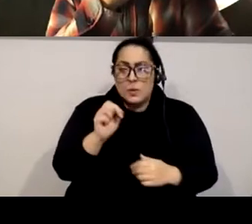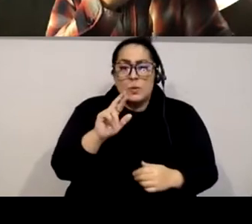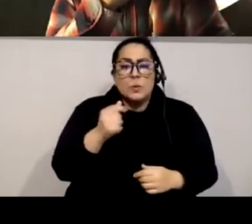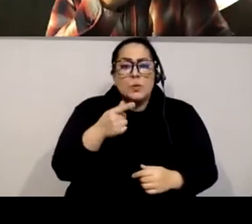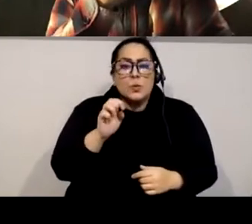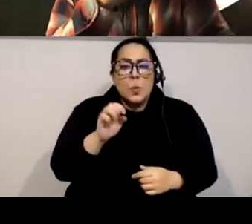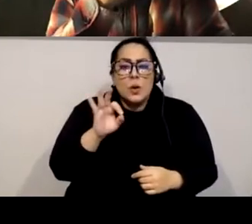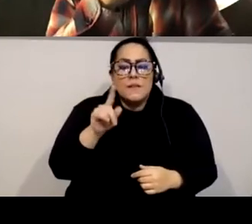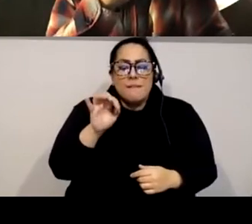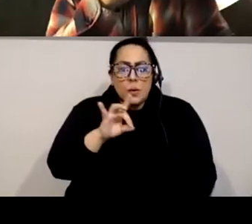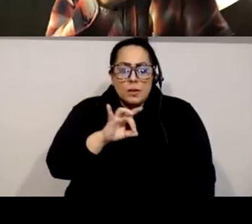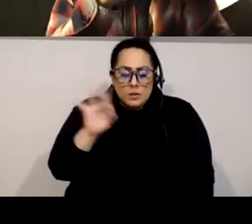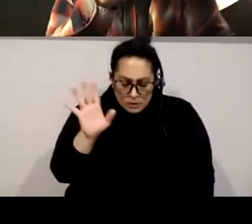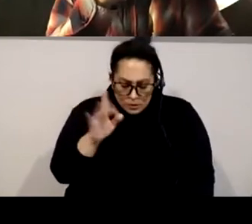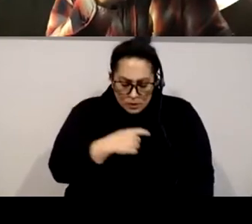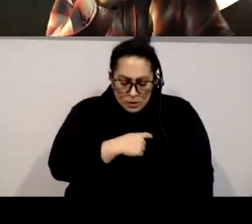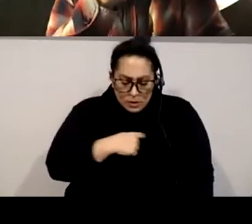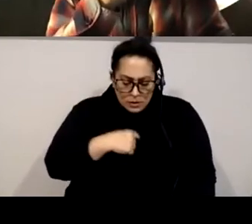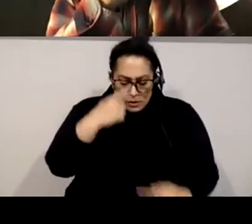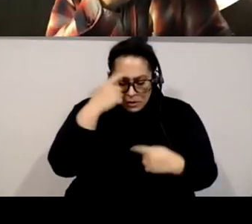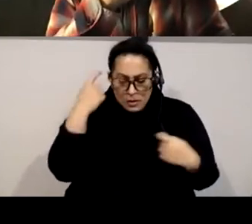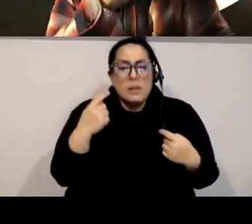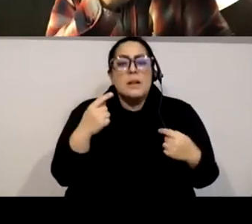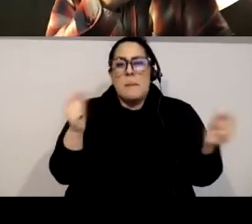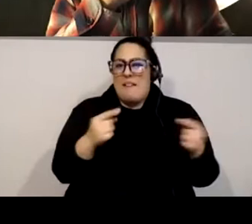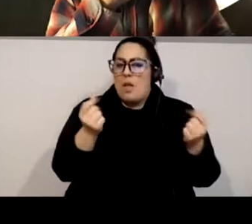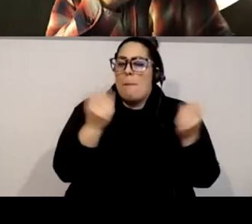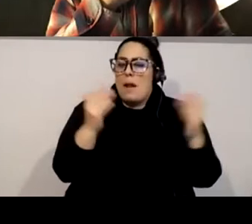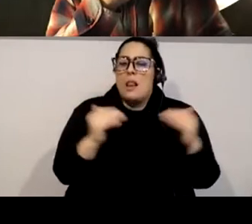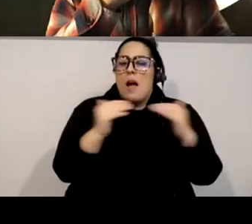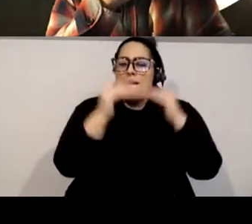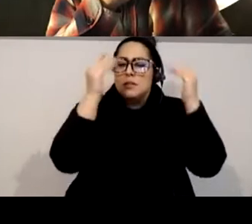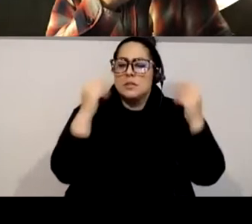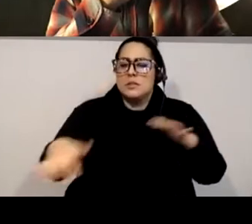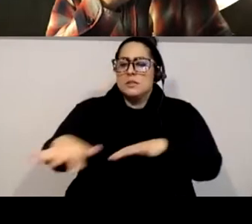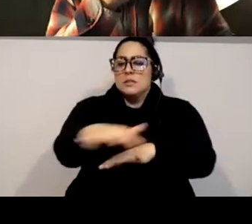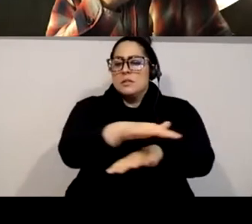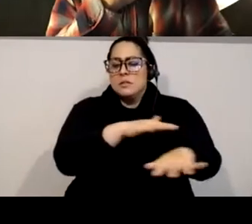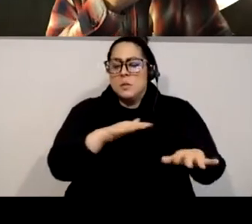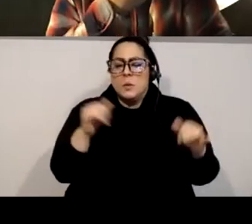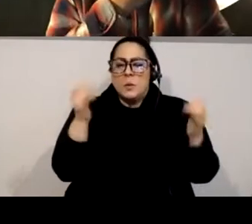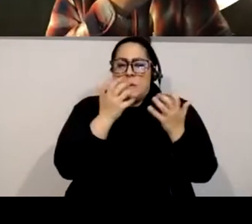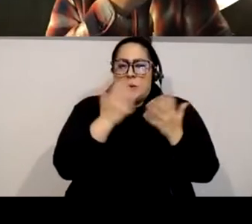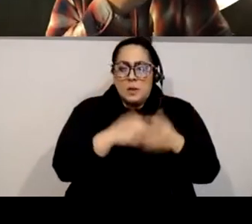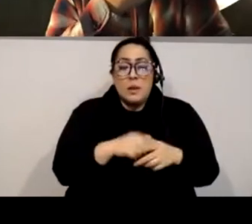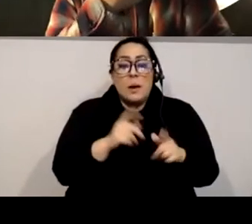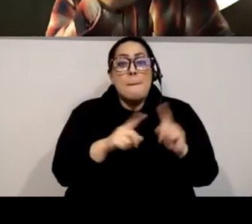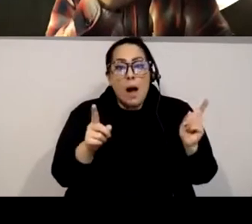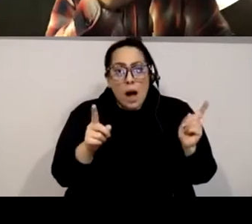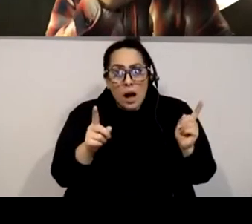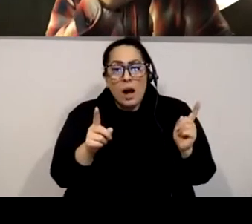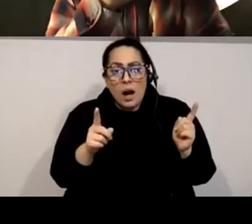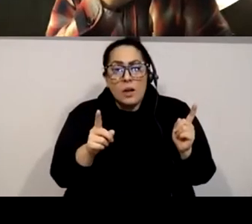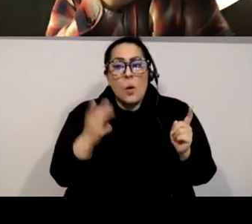which was painful on many levels. But I, you know, the thing that brought me back to this need for